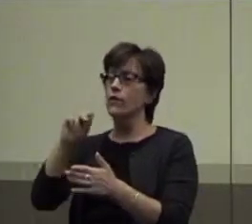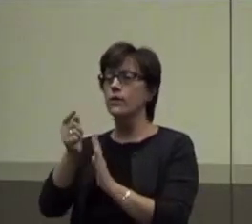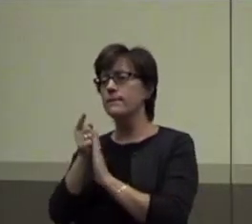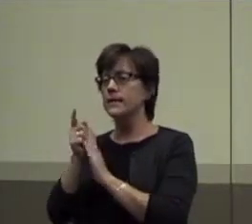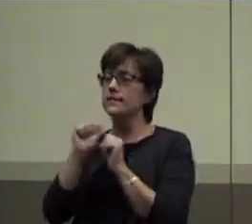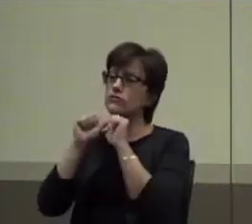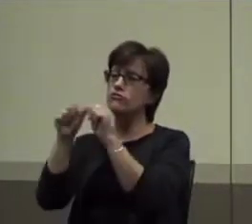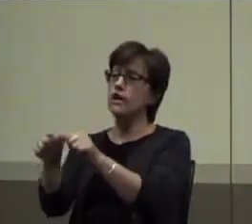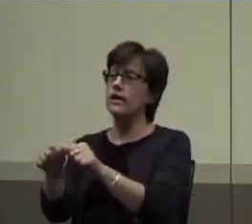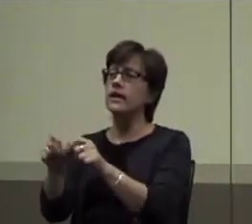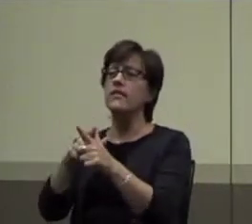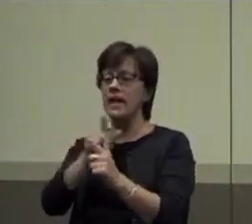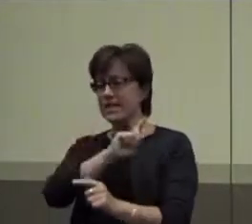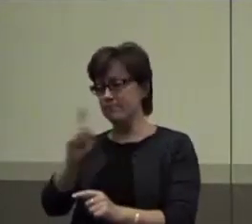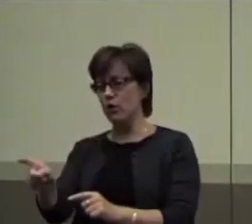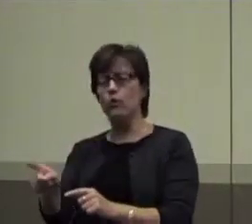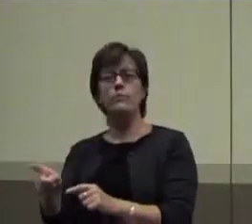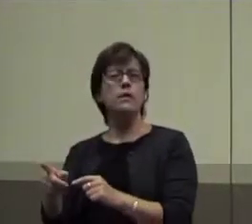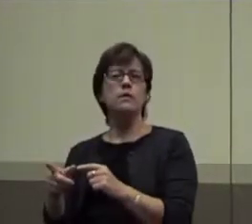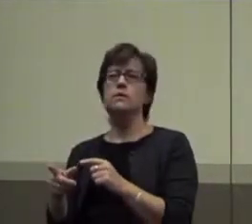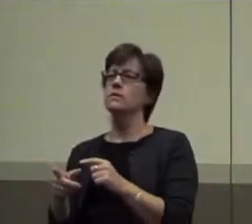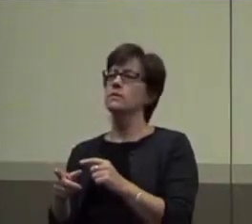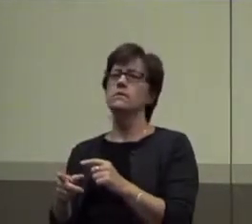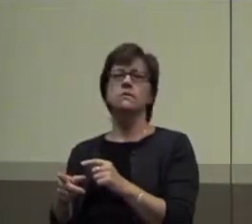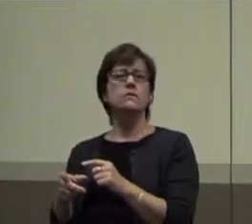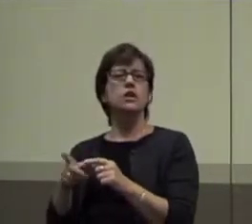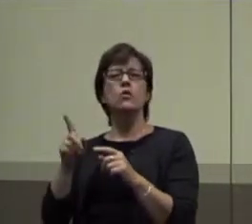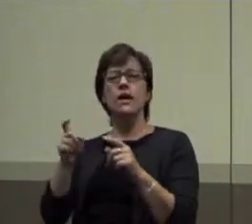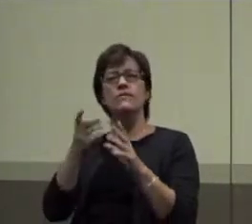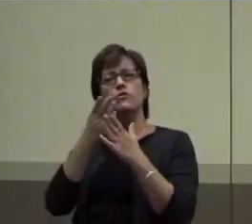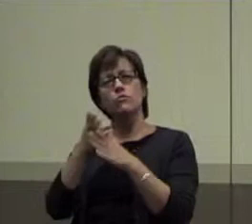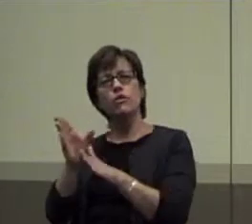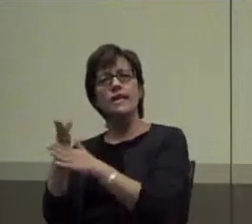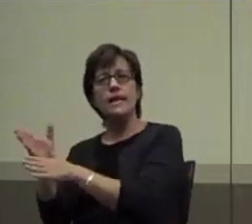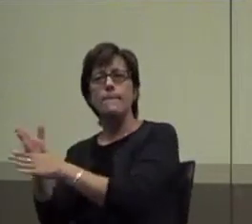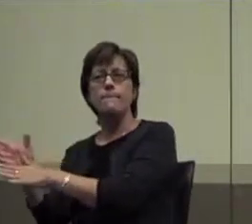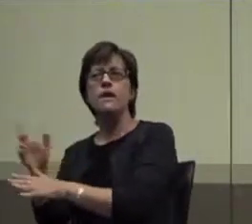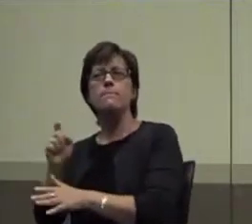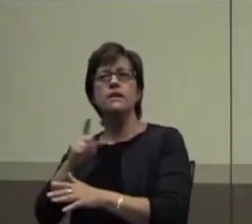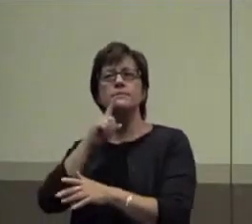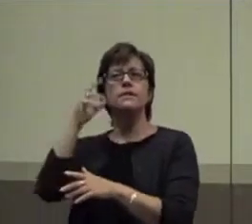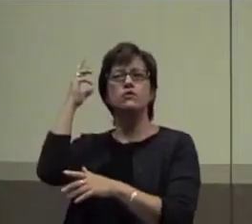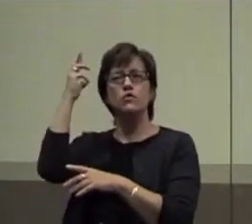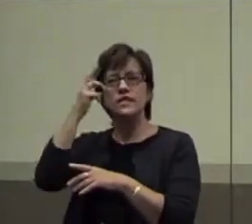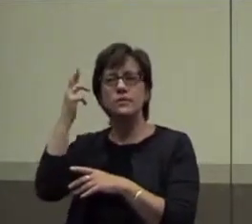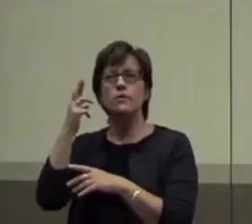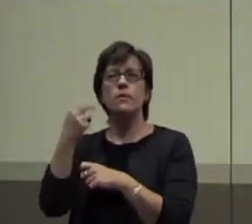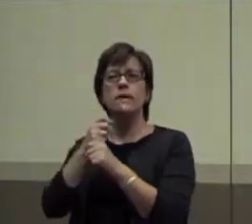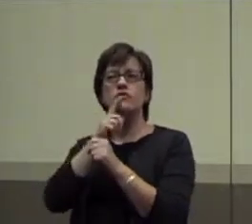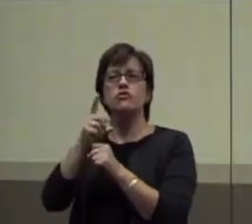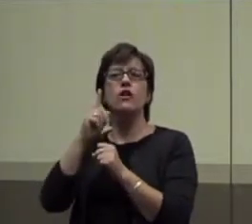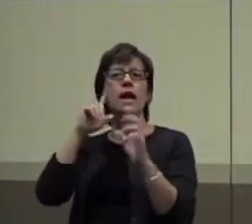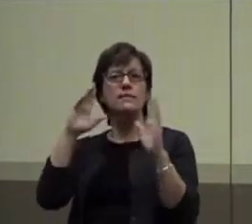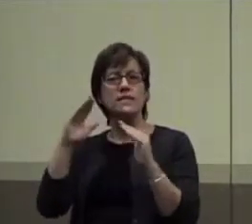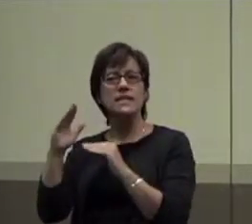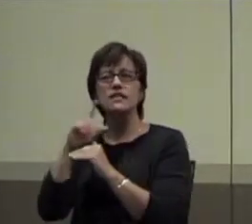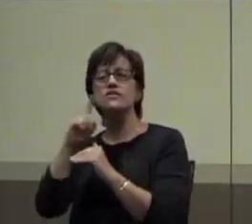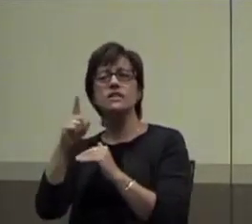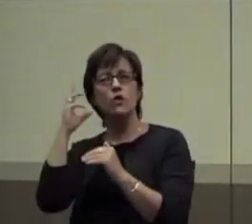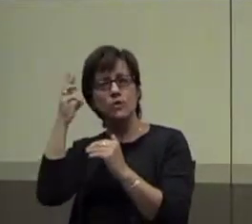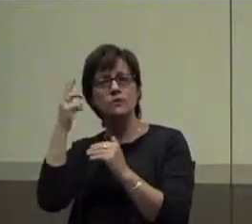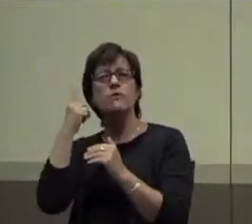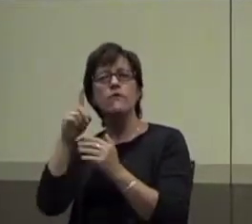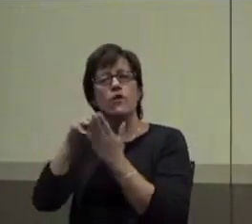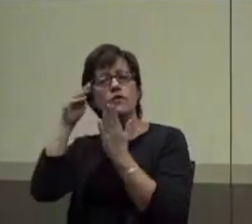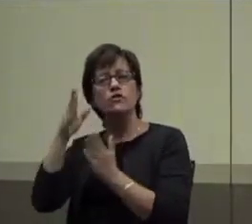you get it, right. We have to break that up. We need to be reasonable, okay. Make sure our expectations are reasonable for the student. So on a